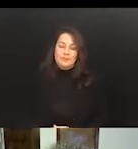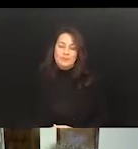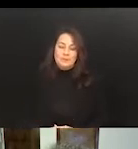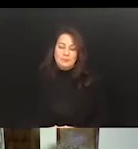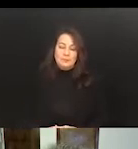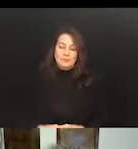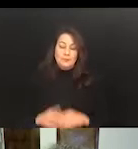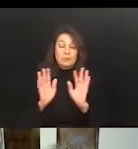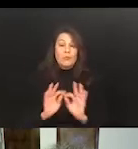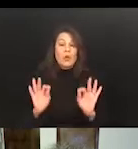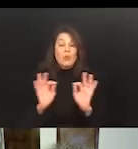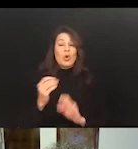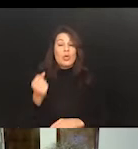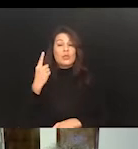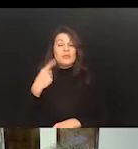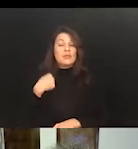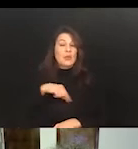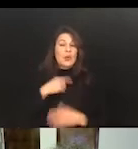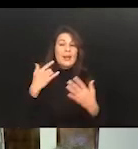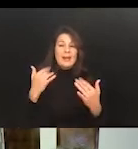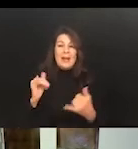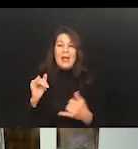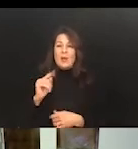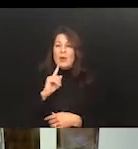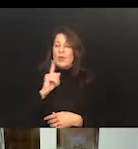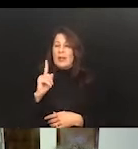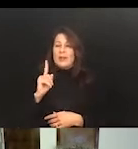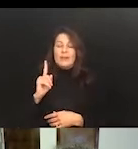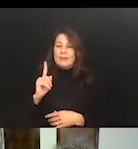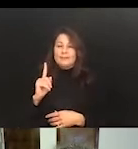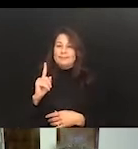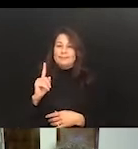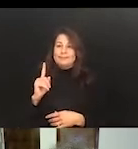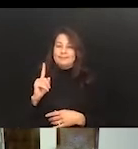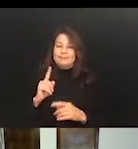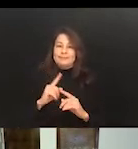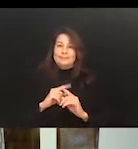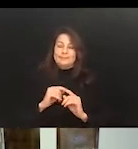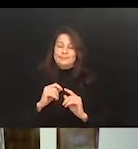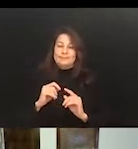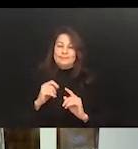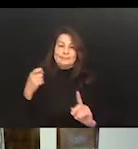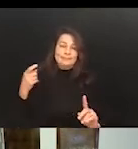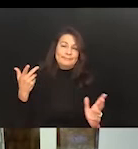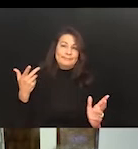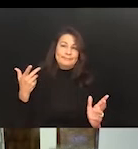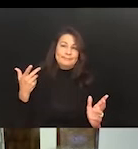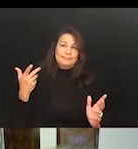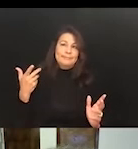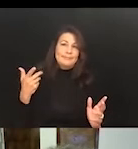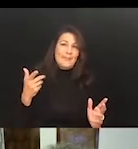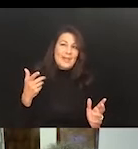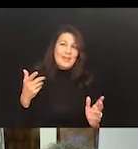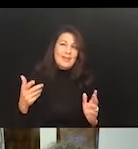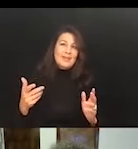now at a true inflection point. Technology allows tremendous freedom. But